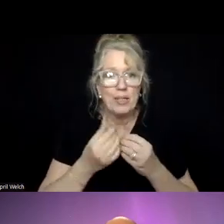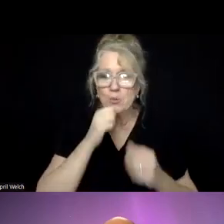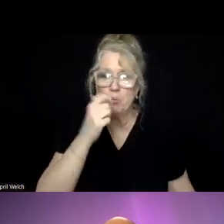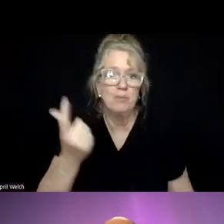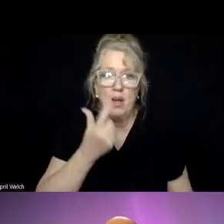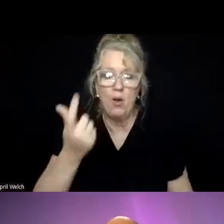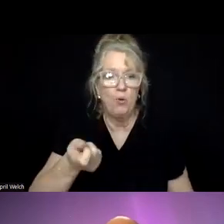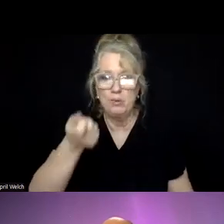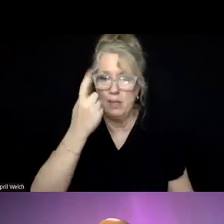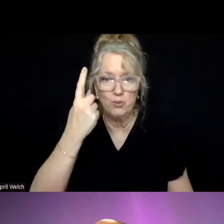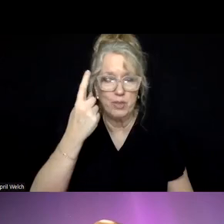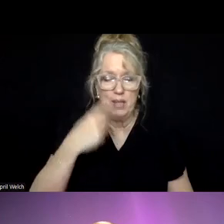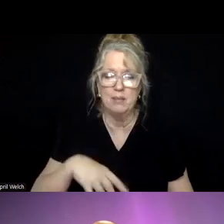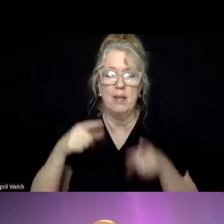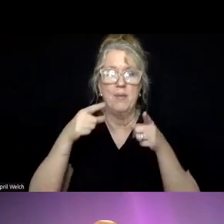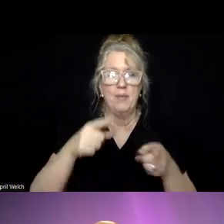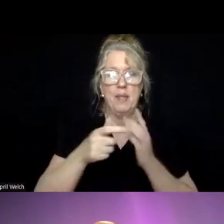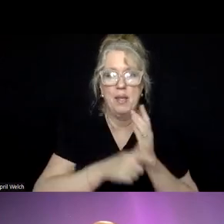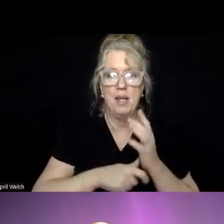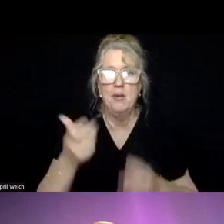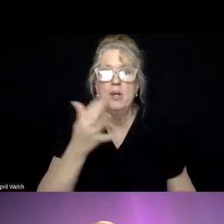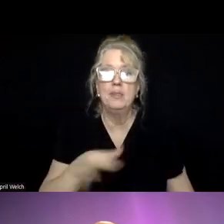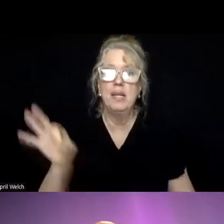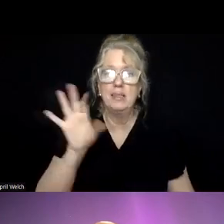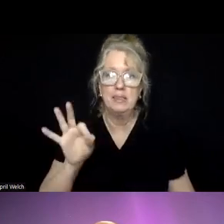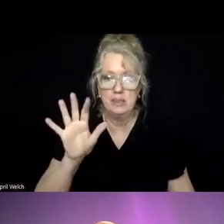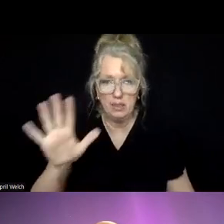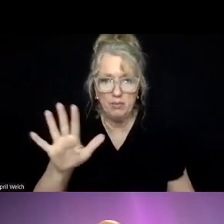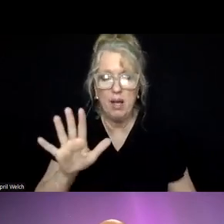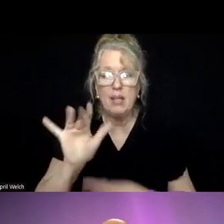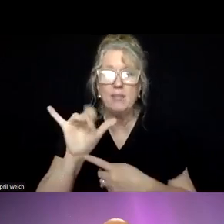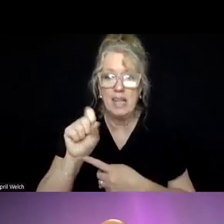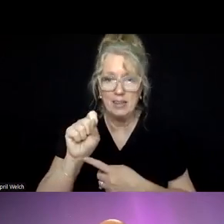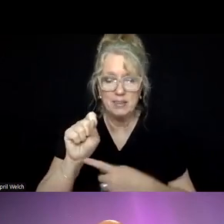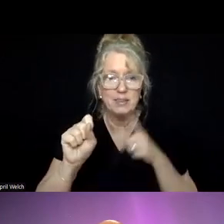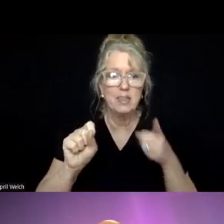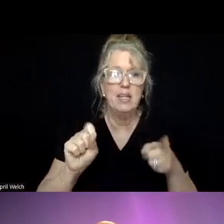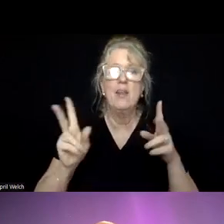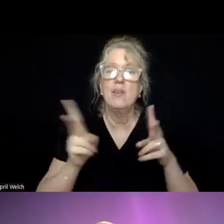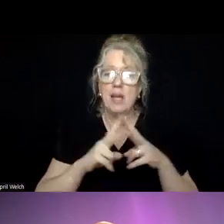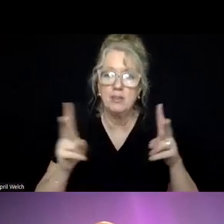always understand that. This is an article from 1995. And, and yes, that is a very